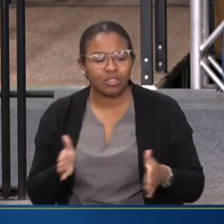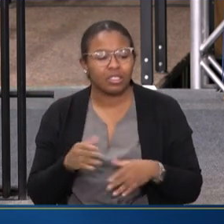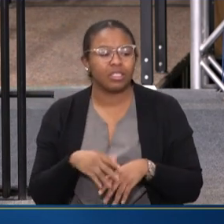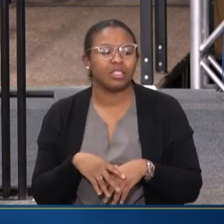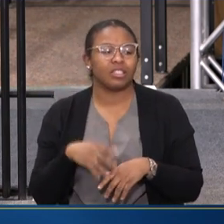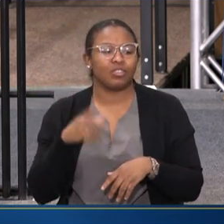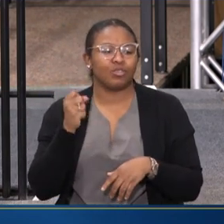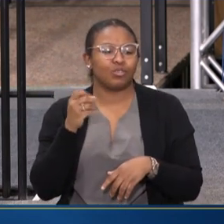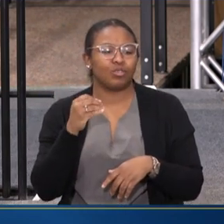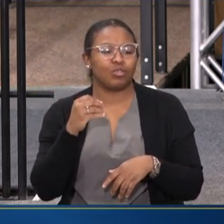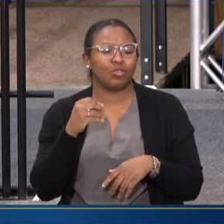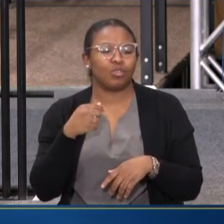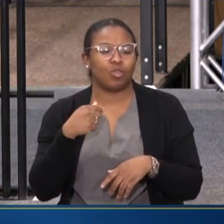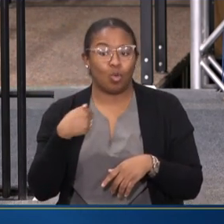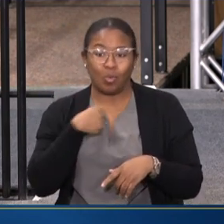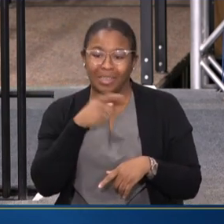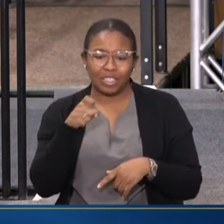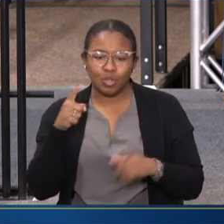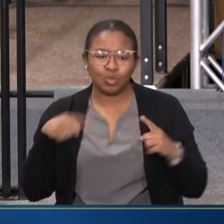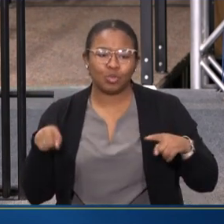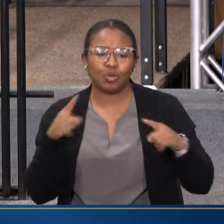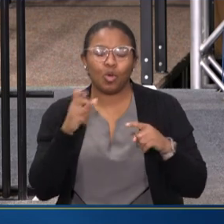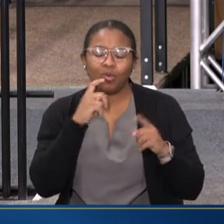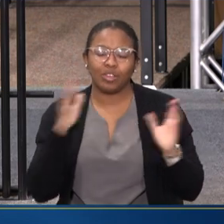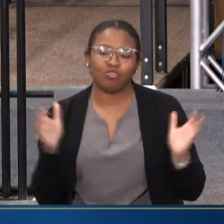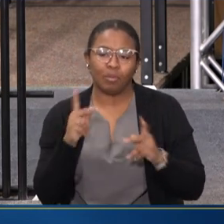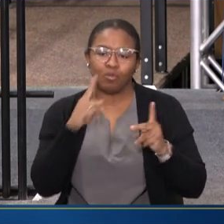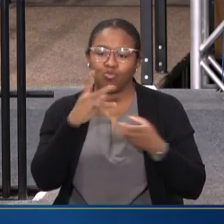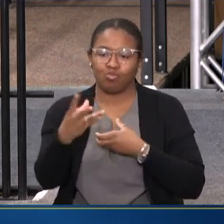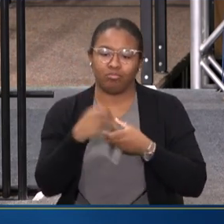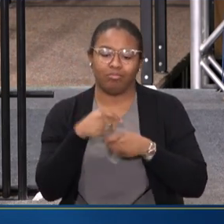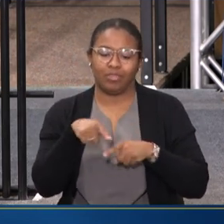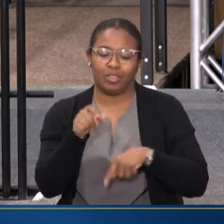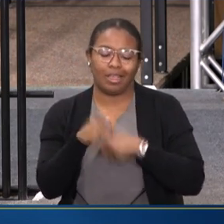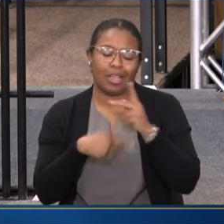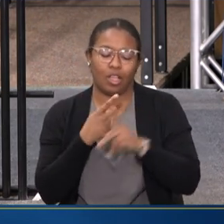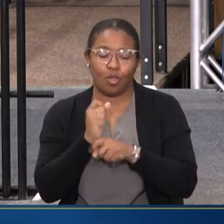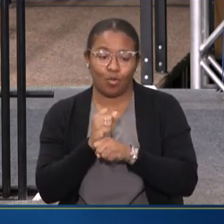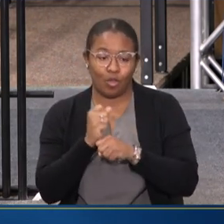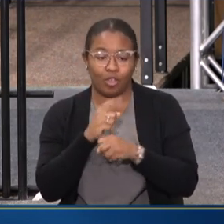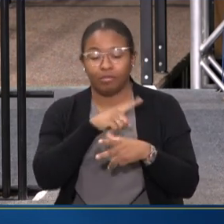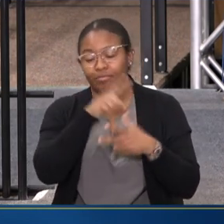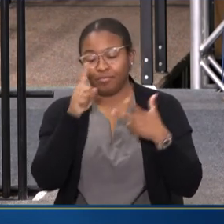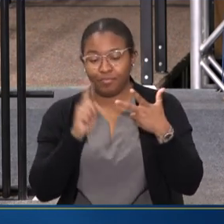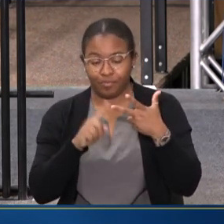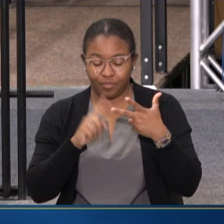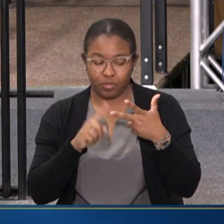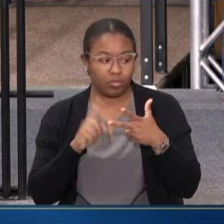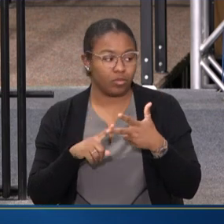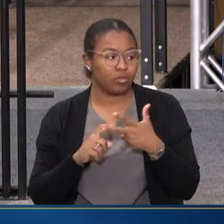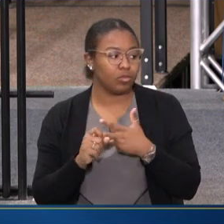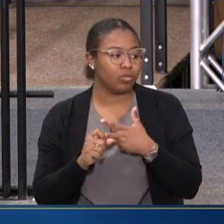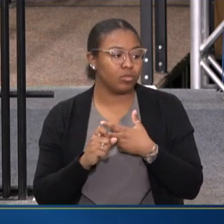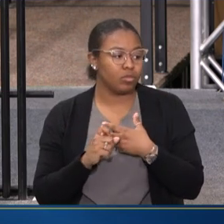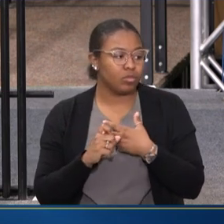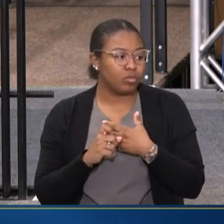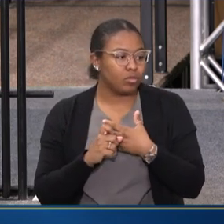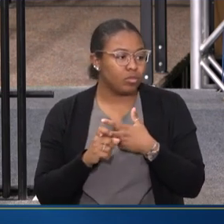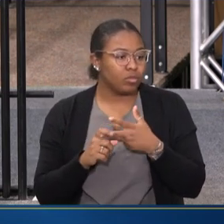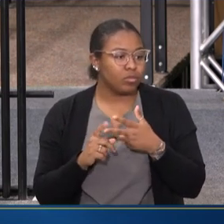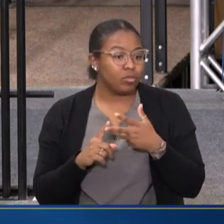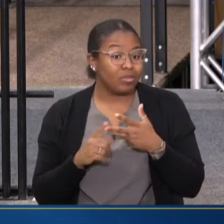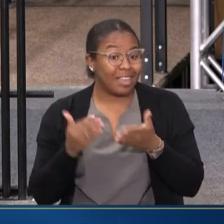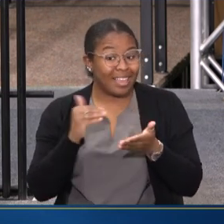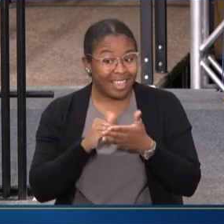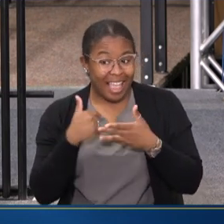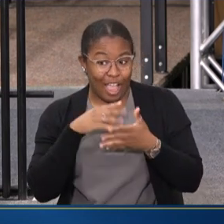WE STRONGLY ENCOURAGE PEOPLE TO COME JOIN US IN THIS WORK. AND THEN THE THIRD THING I WOULD SAY IS, AGAIN, THIS IS WHAT